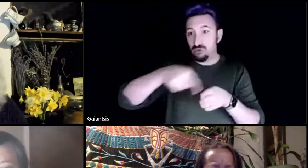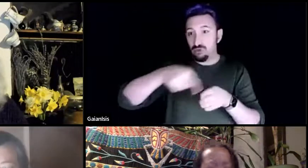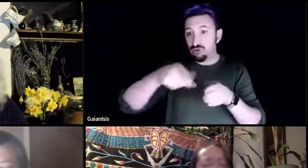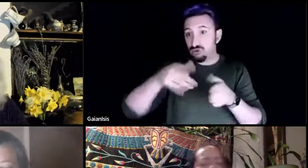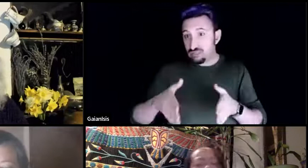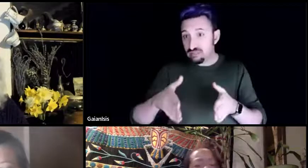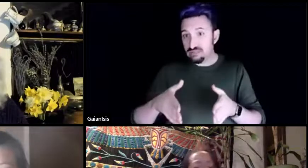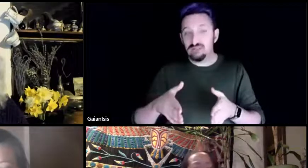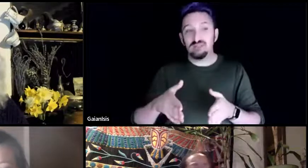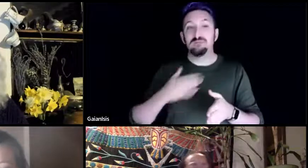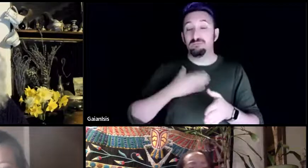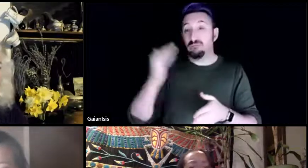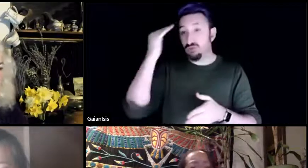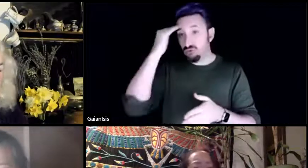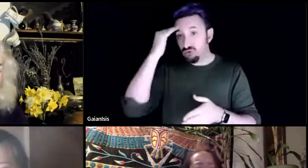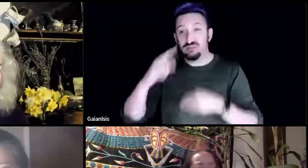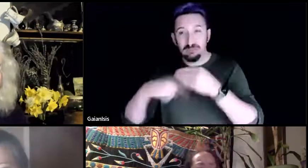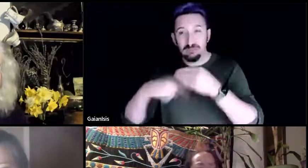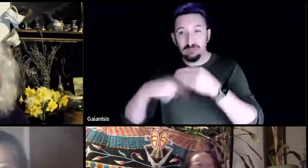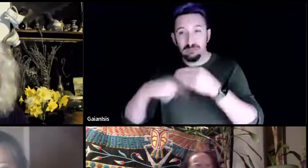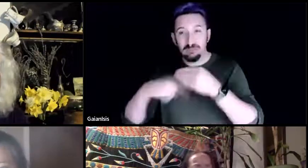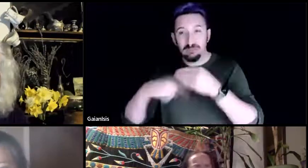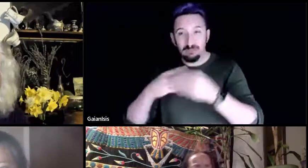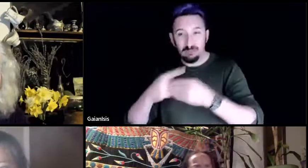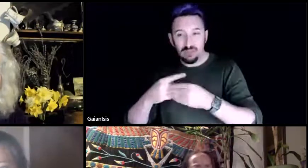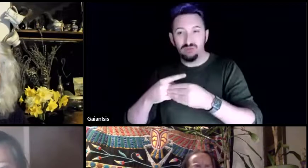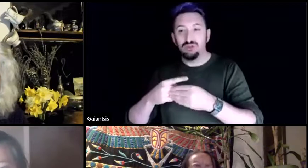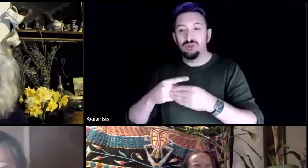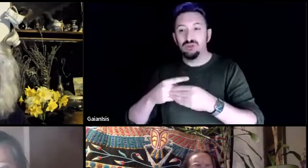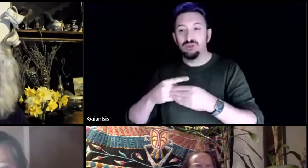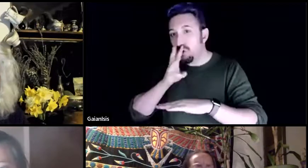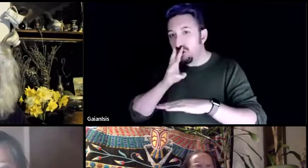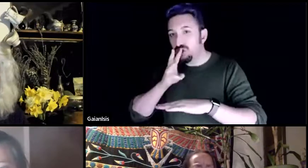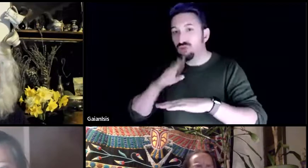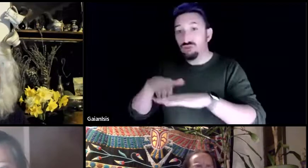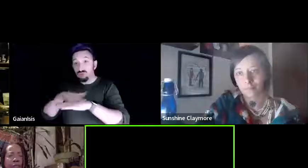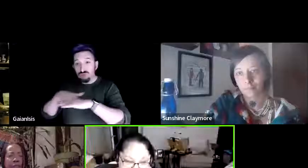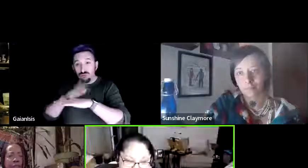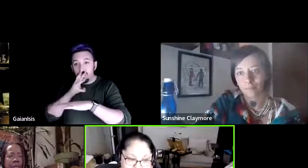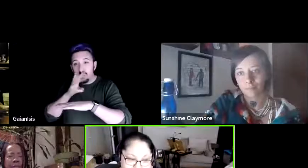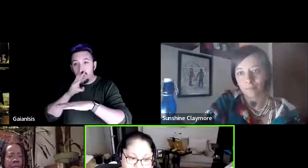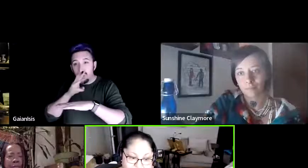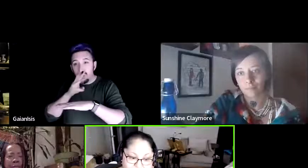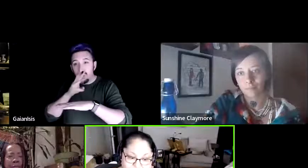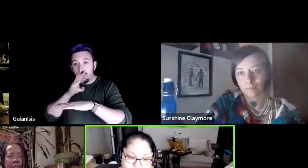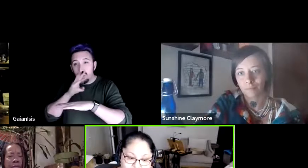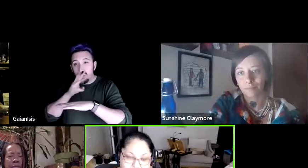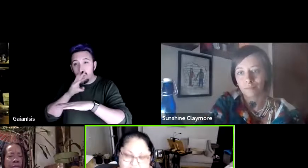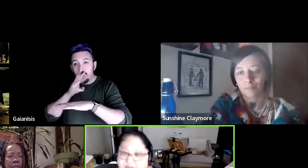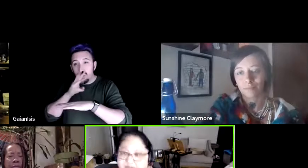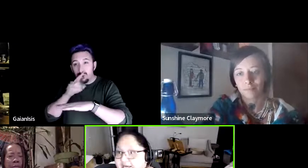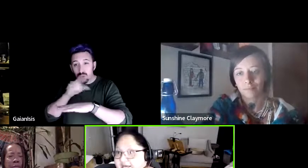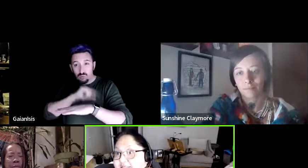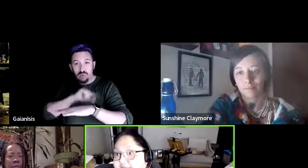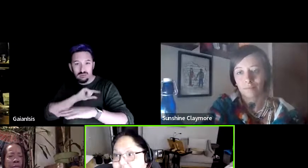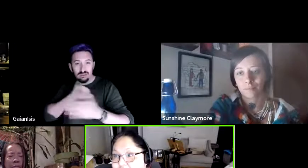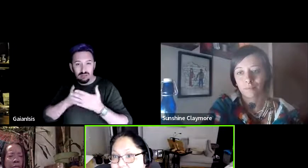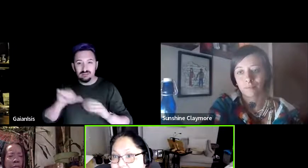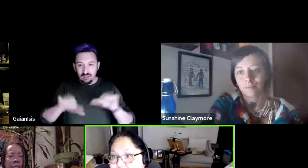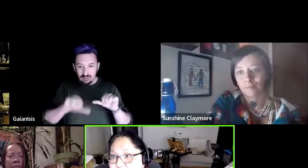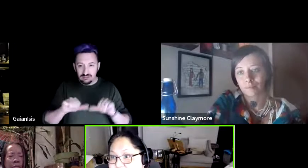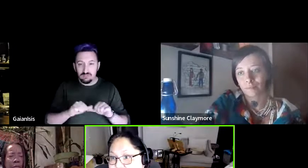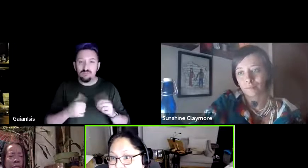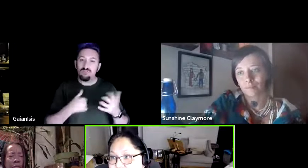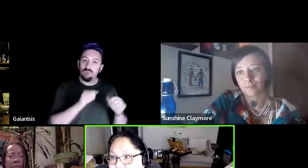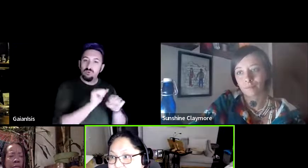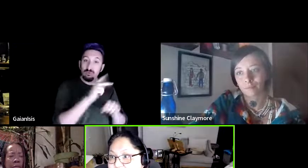science and i was working on some permaculture projects on some uh tribal lands up in northern